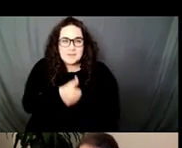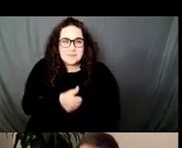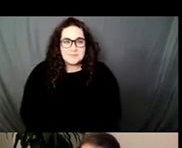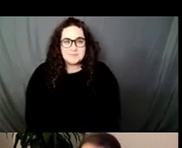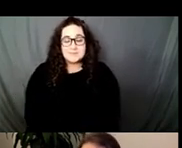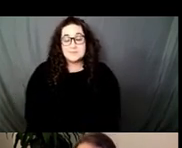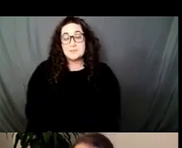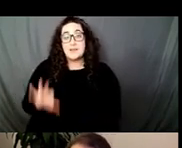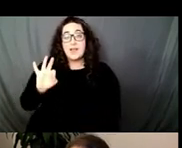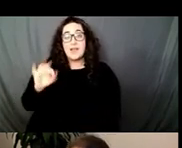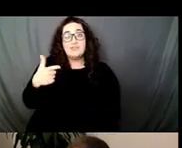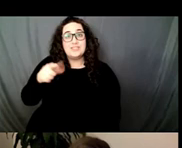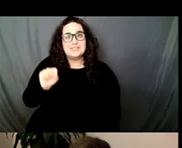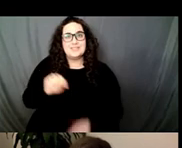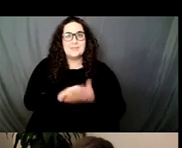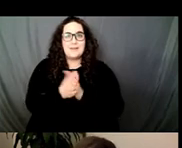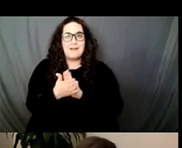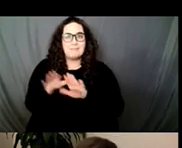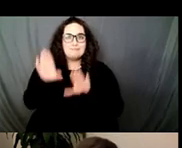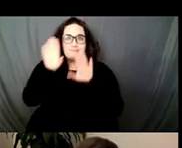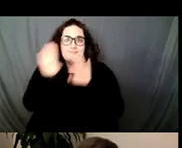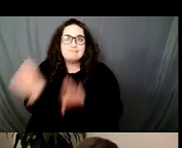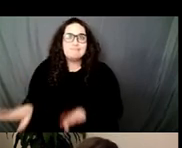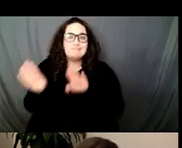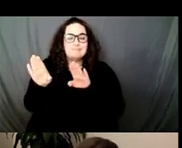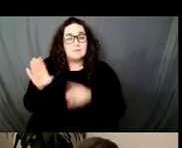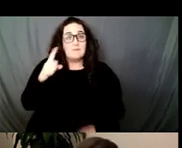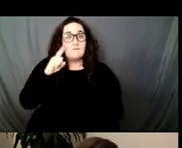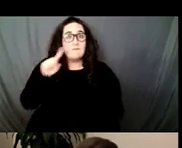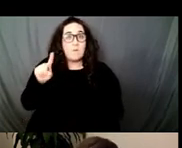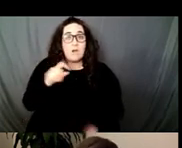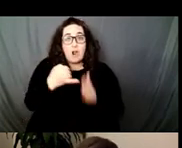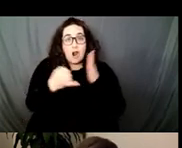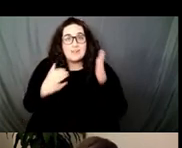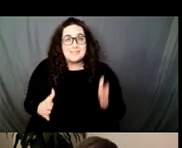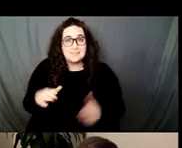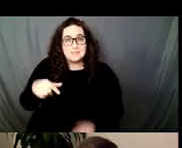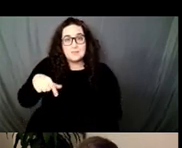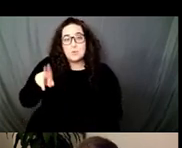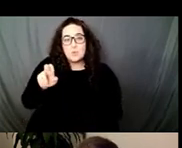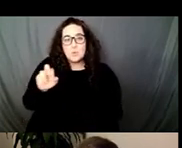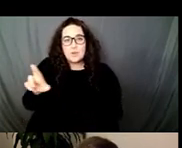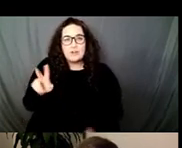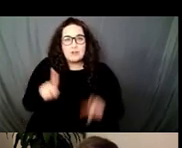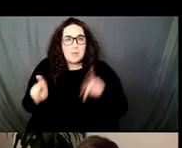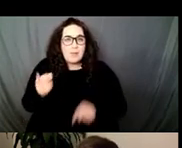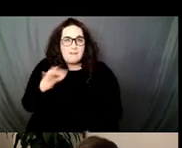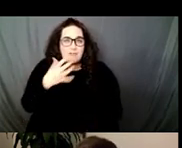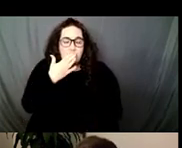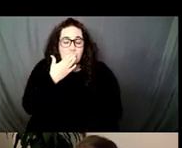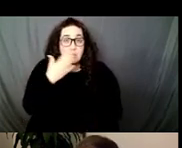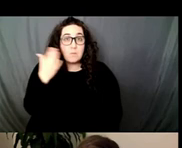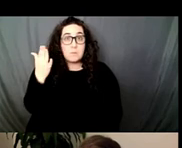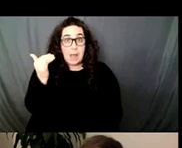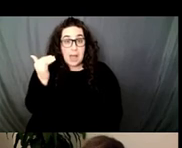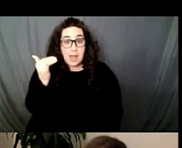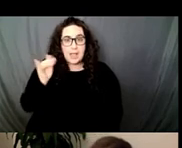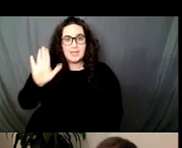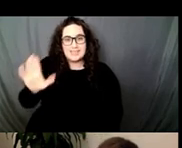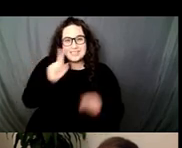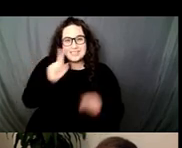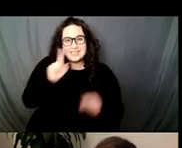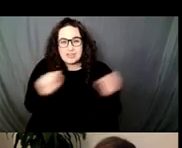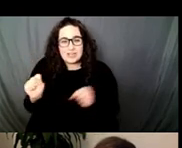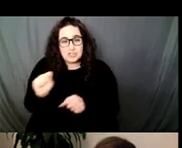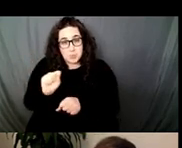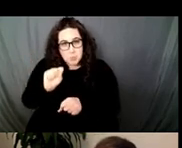who have followed in his wake is that his strategy actually worked. He did the impossible. In 1994, he received a